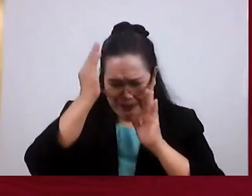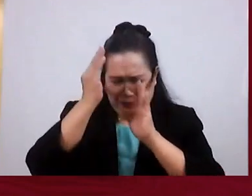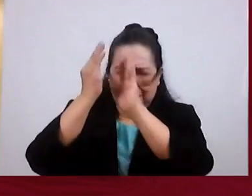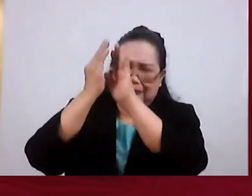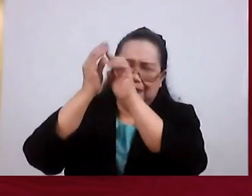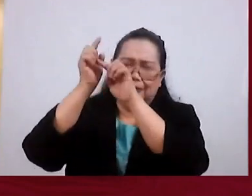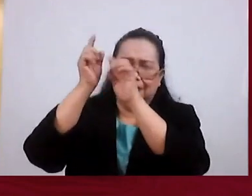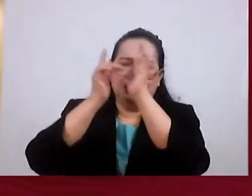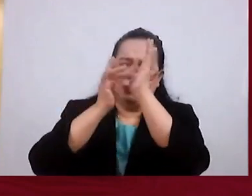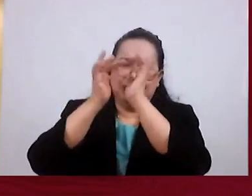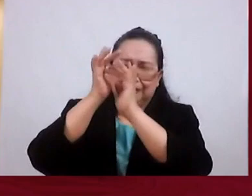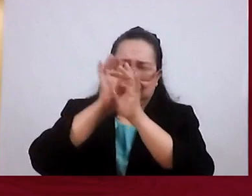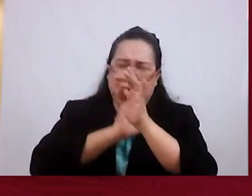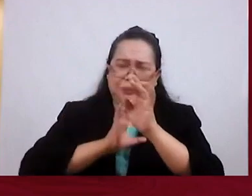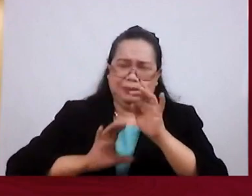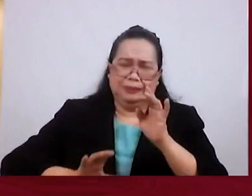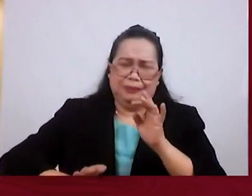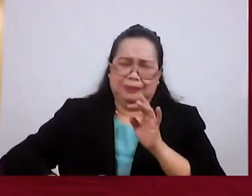Jesus Christ